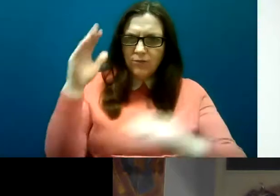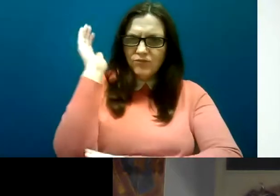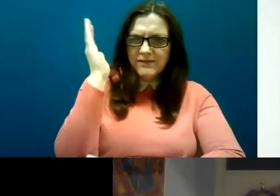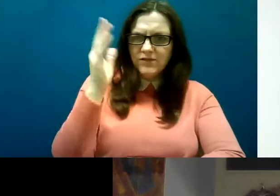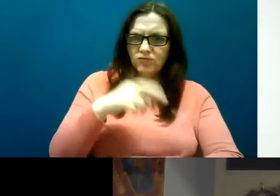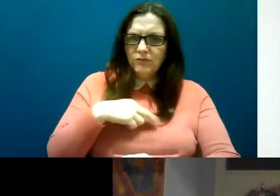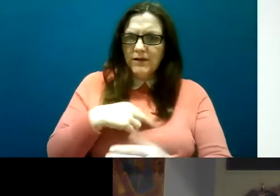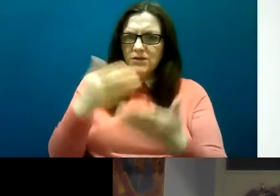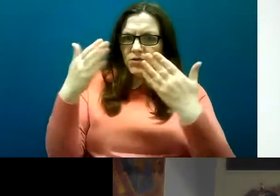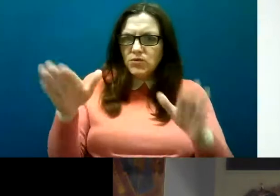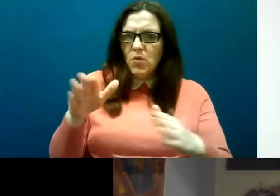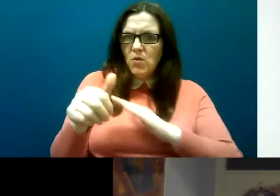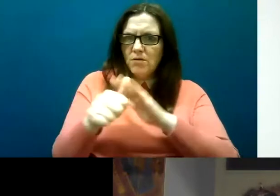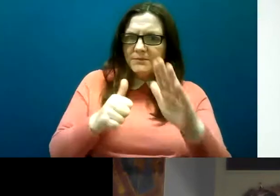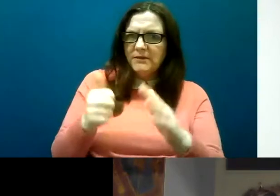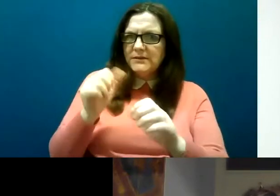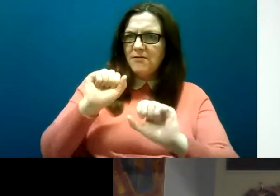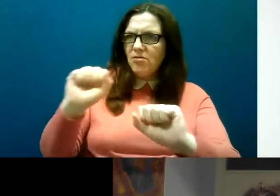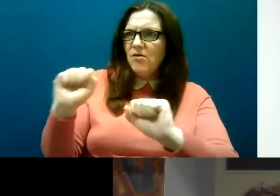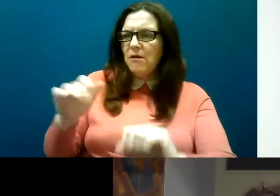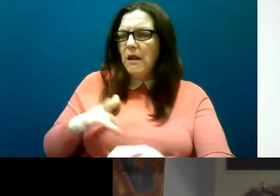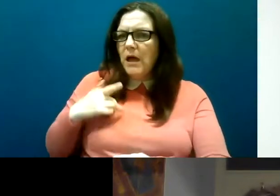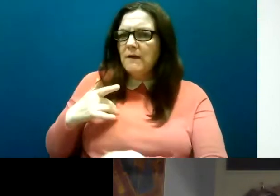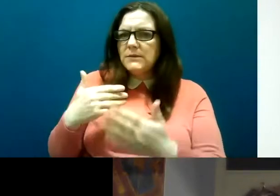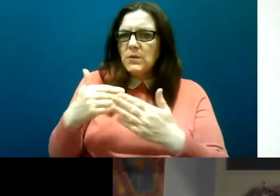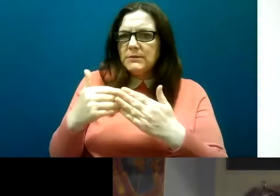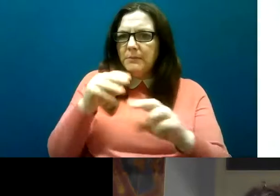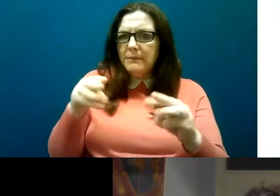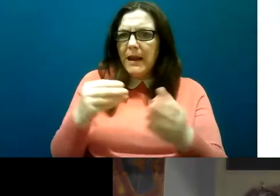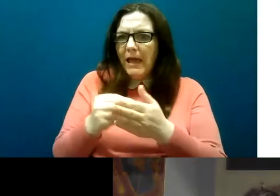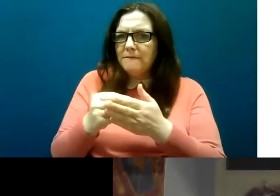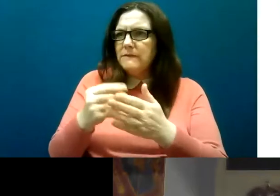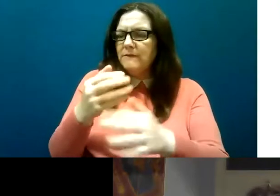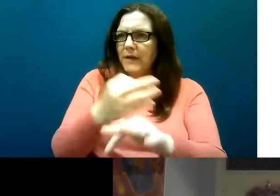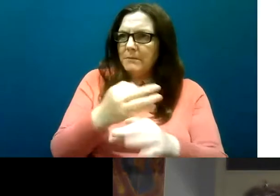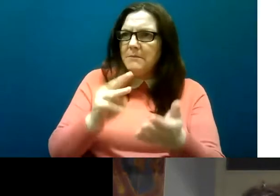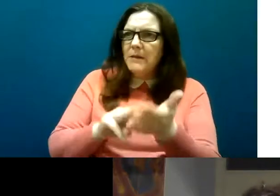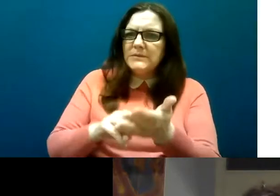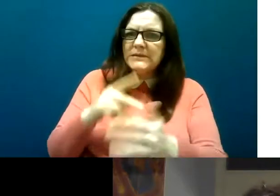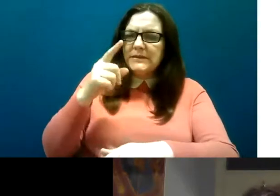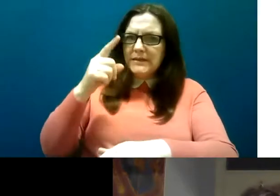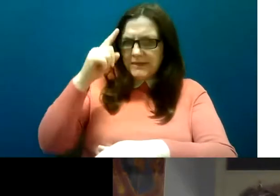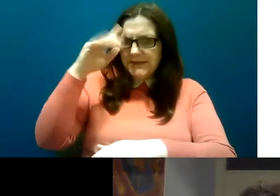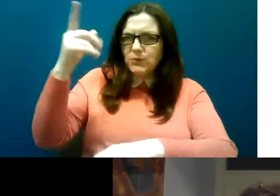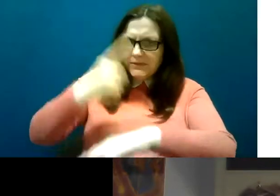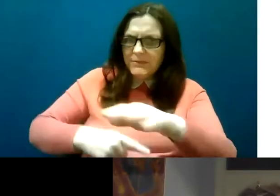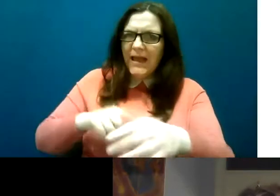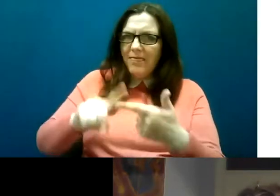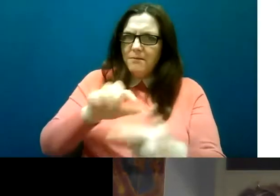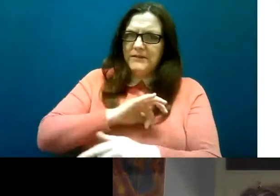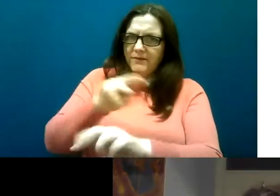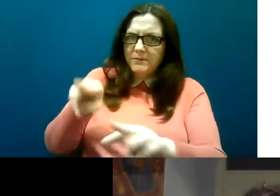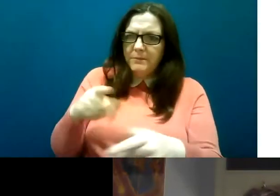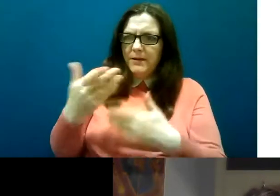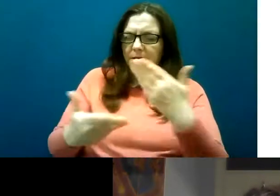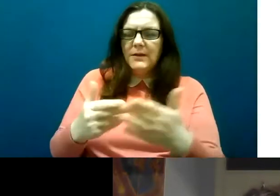and their families some very stark examples there so thank you very much for that and I can reiterate to everybody that the